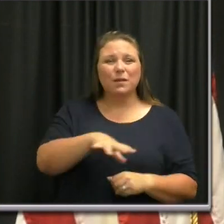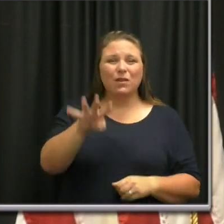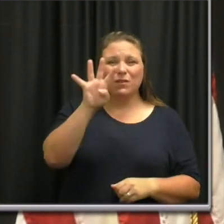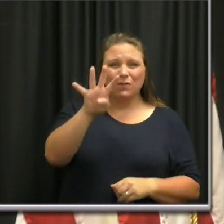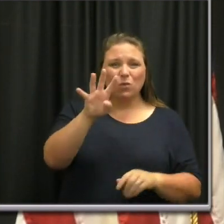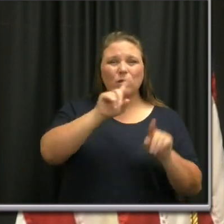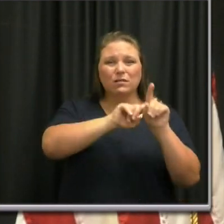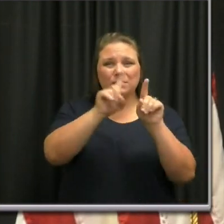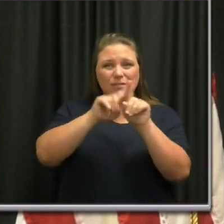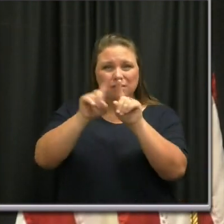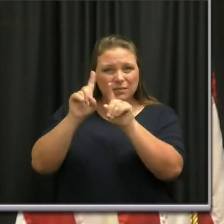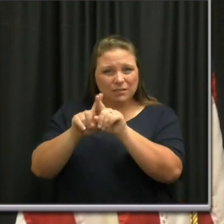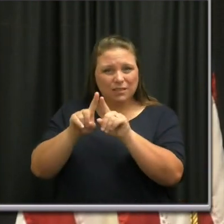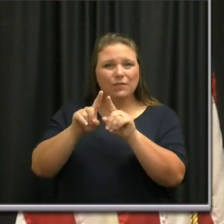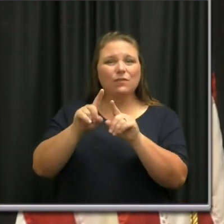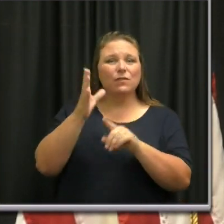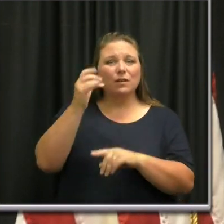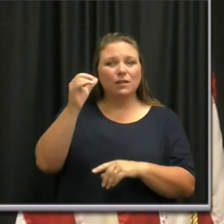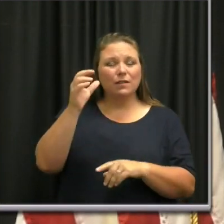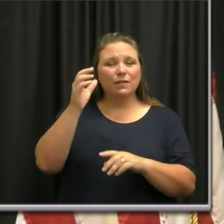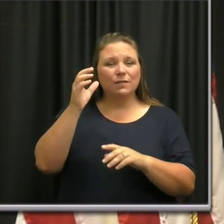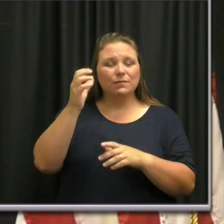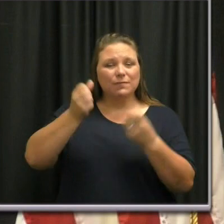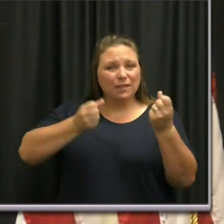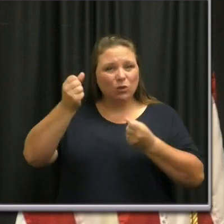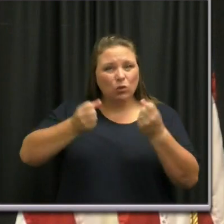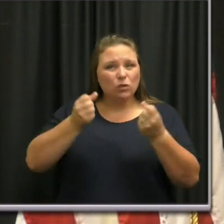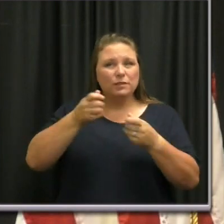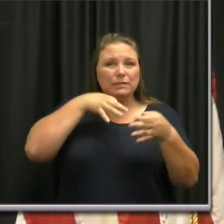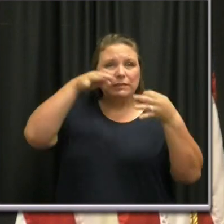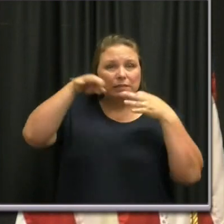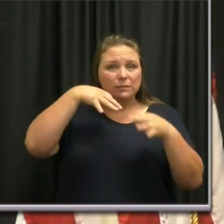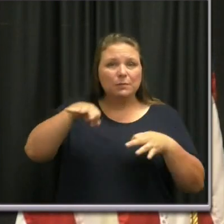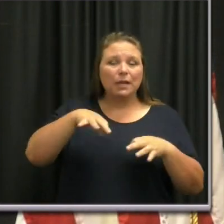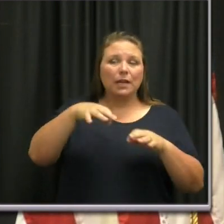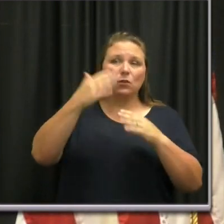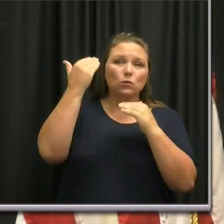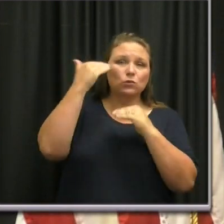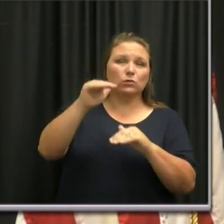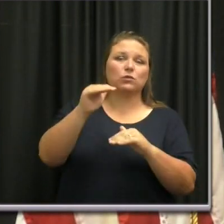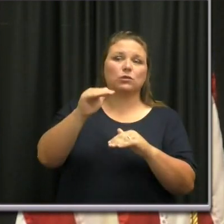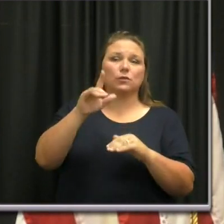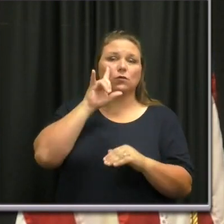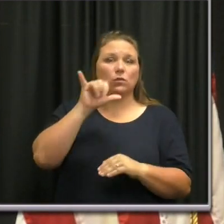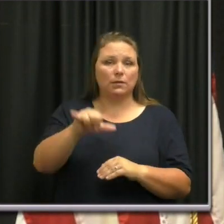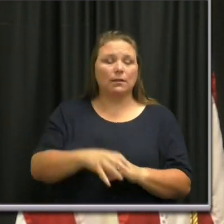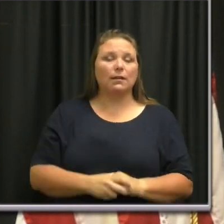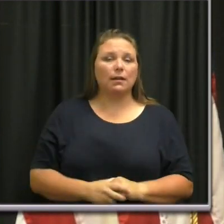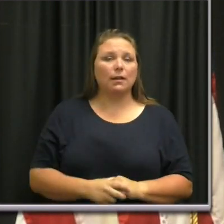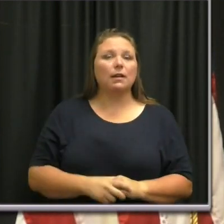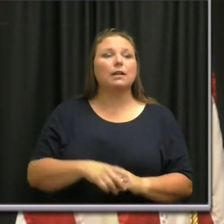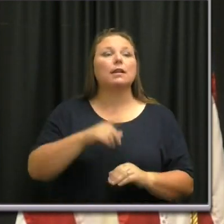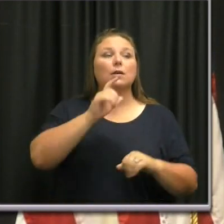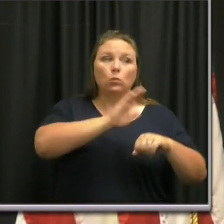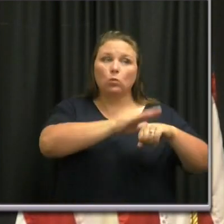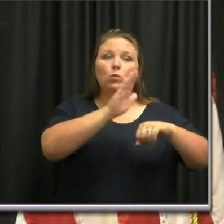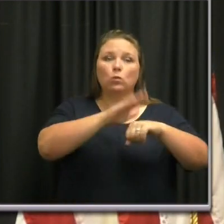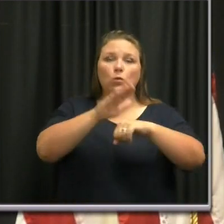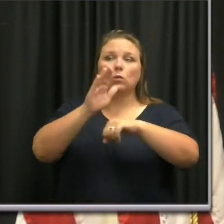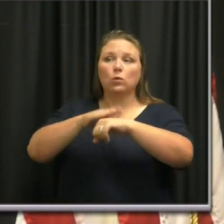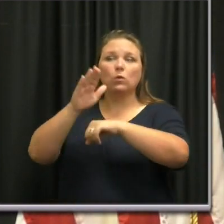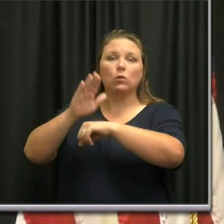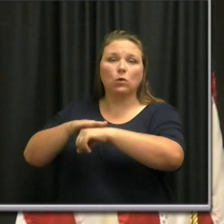transportainment vehicles and explained the order and the restrictions there and issued warnings where, uh,